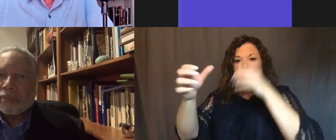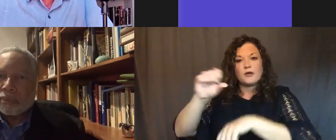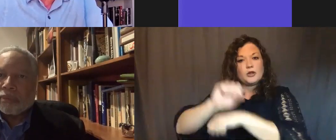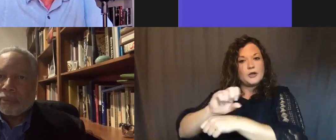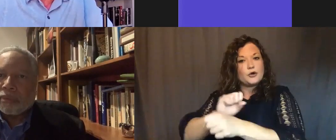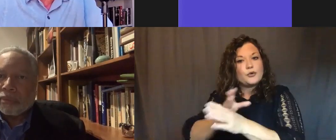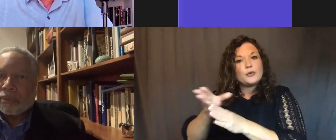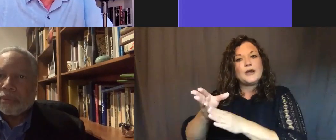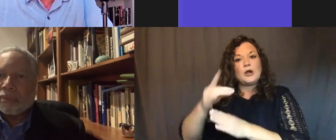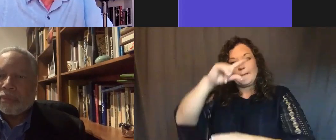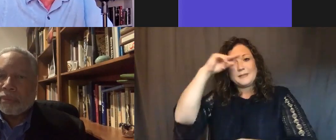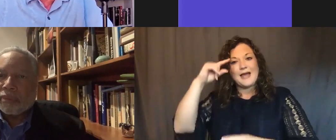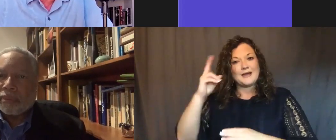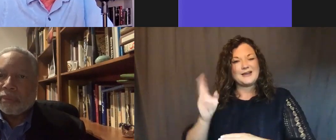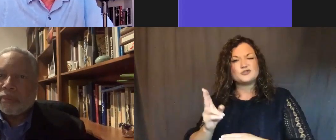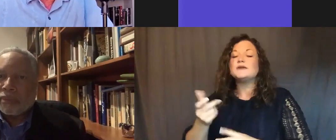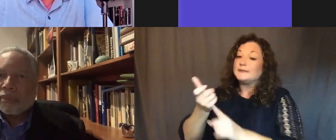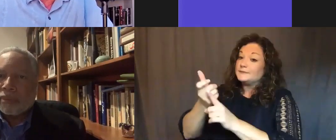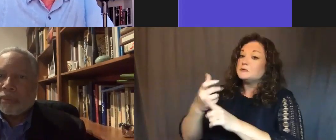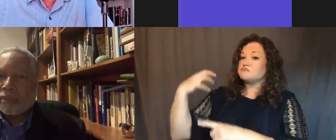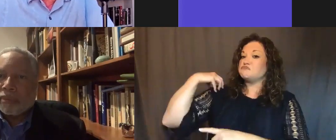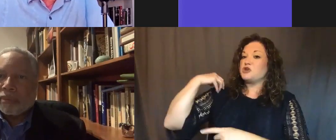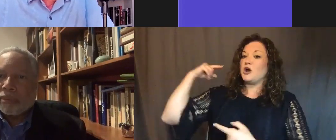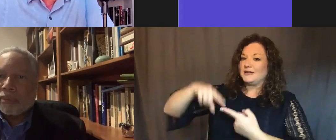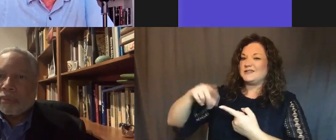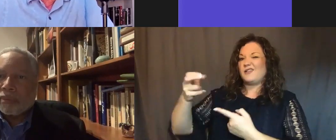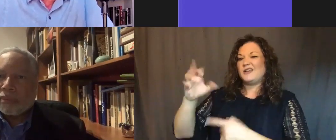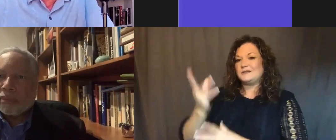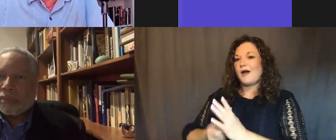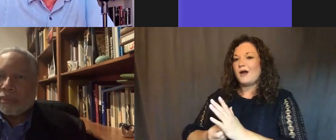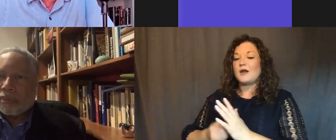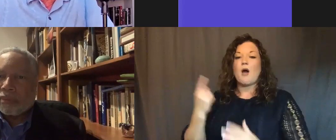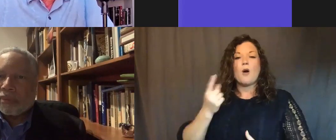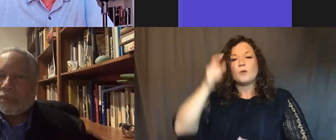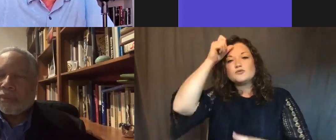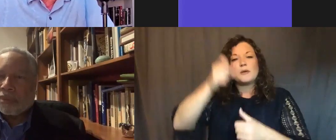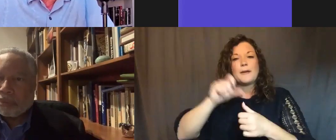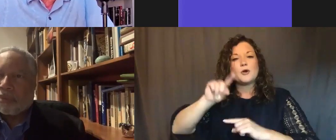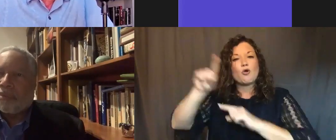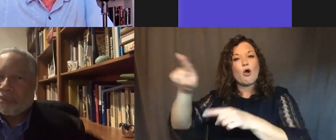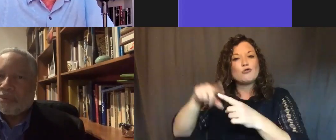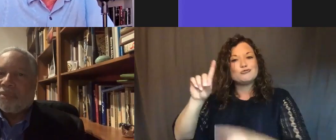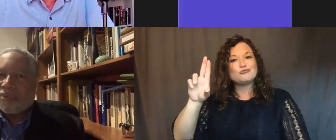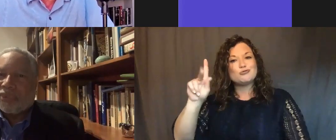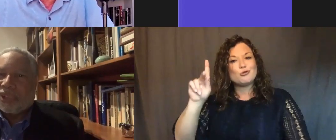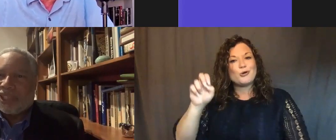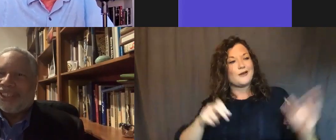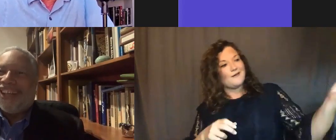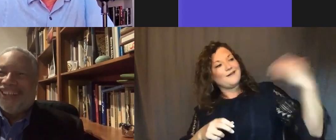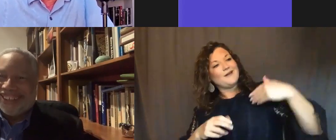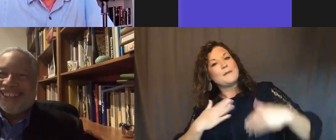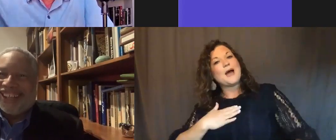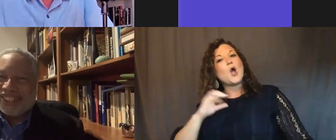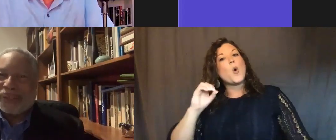And he was our chairperson until he died. I'll never forget going down to Duke and he took me into his orchid museum.